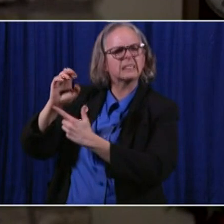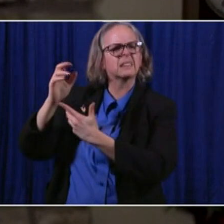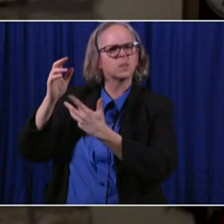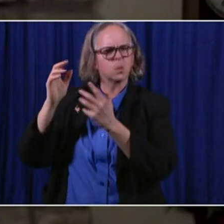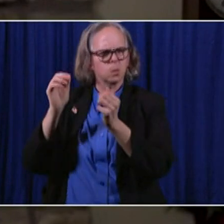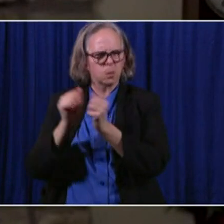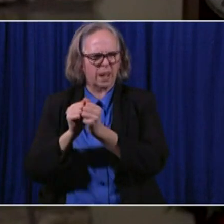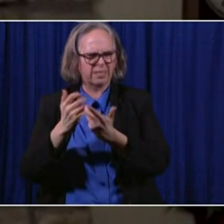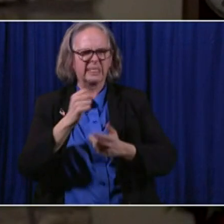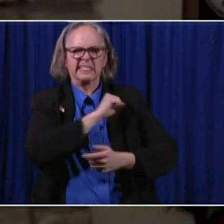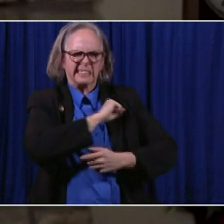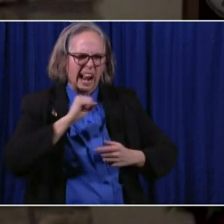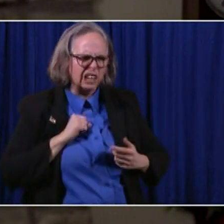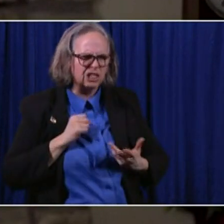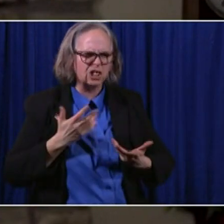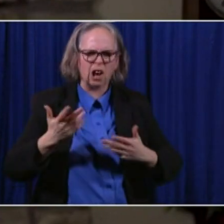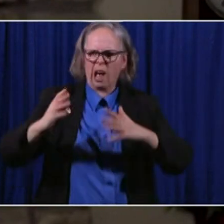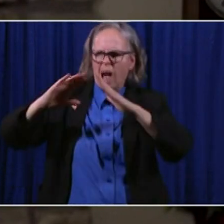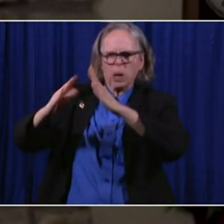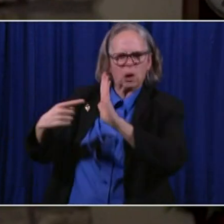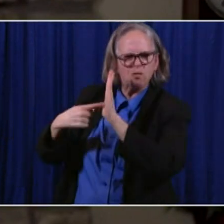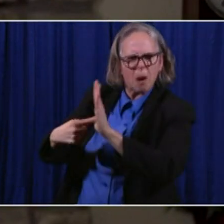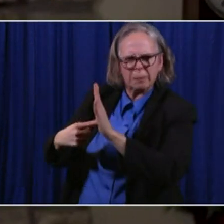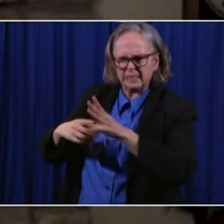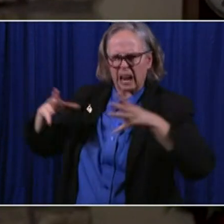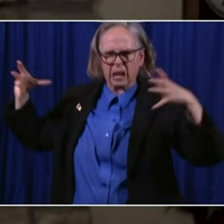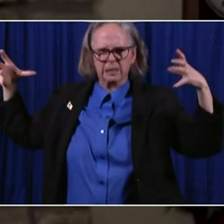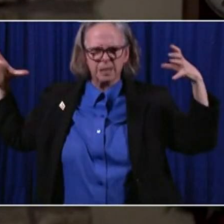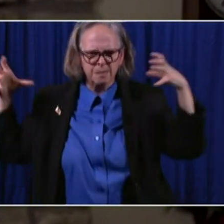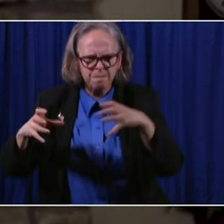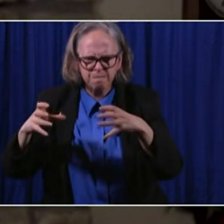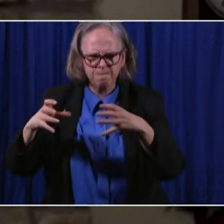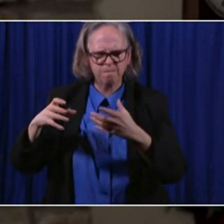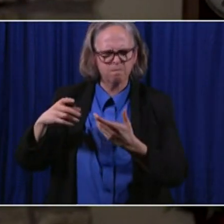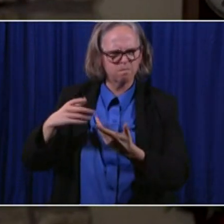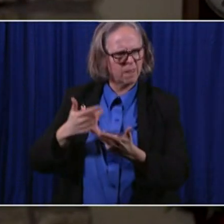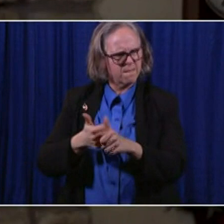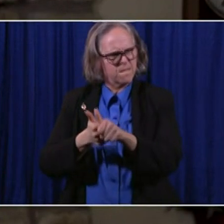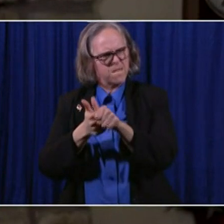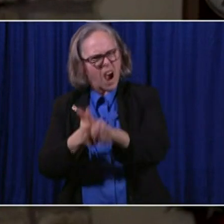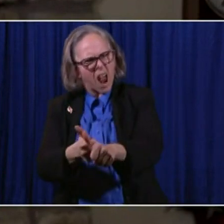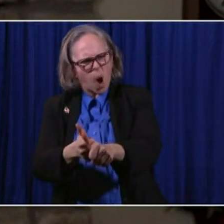again carried out their solemn duty and made the system work.